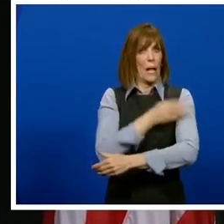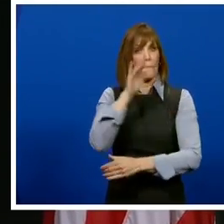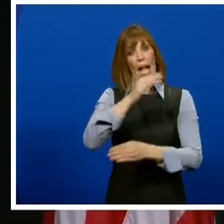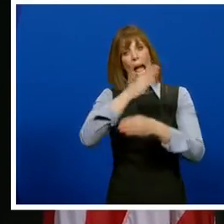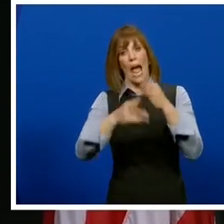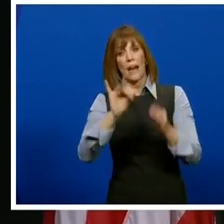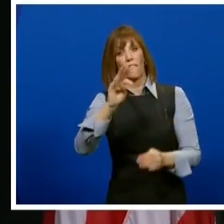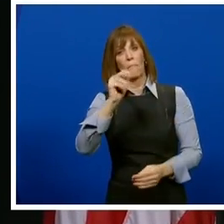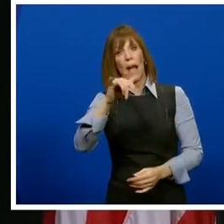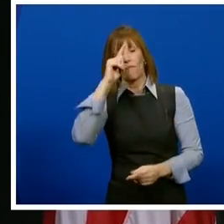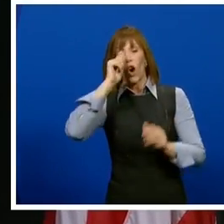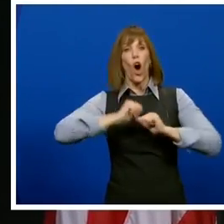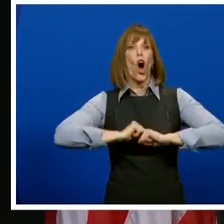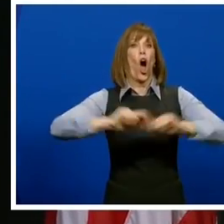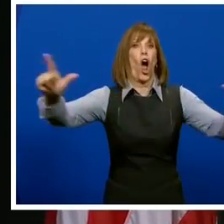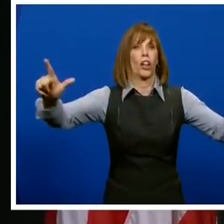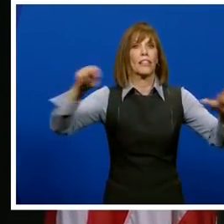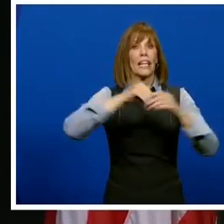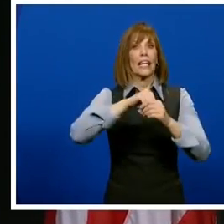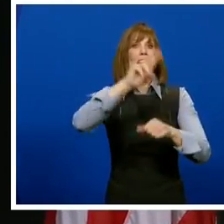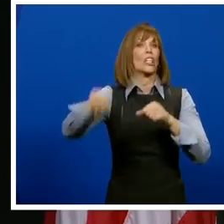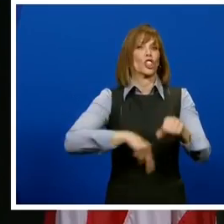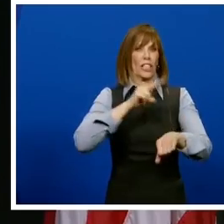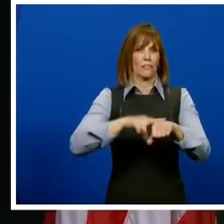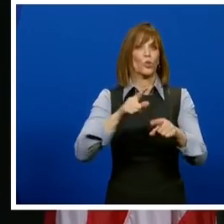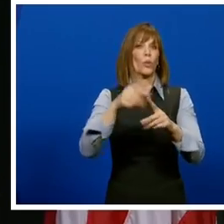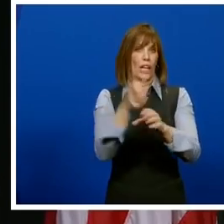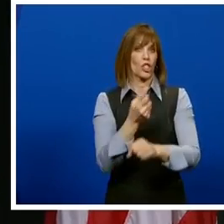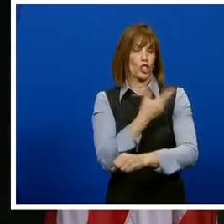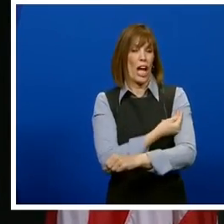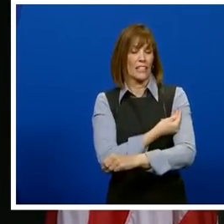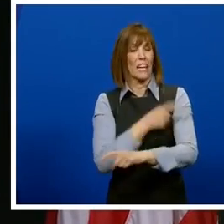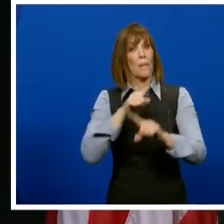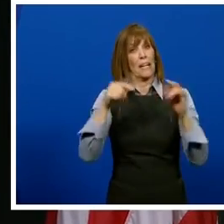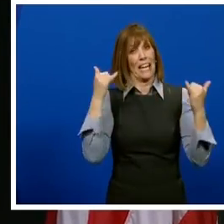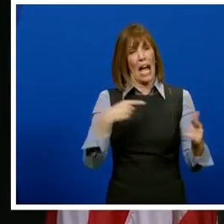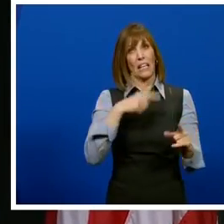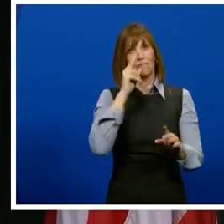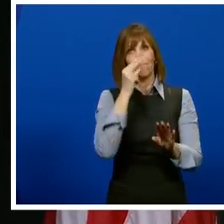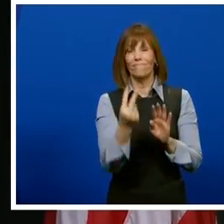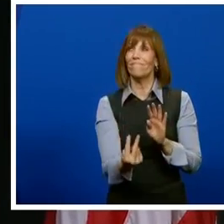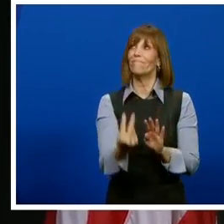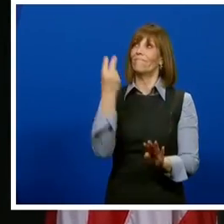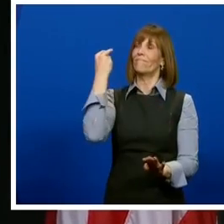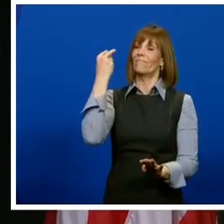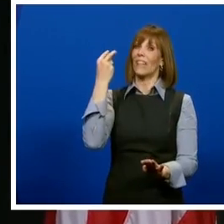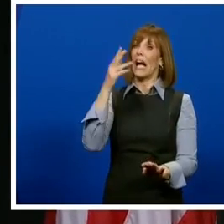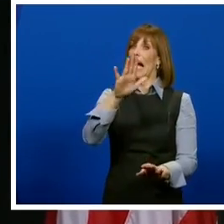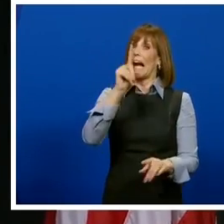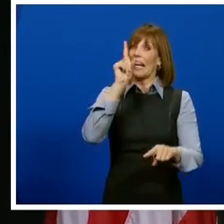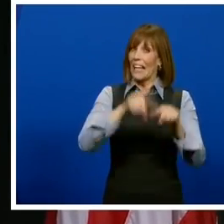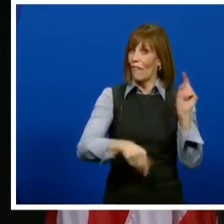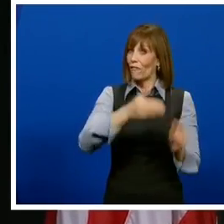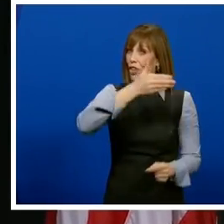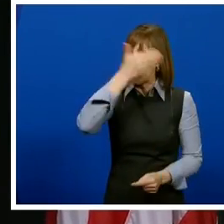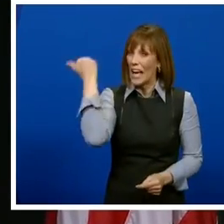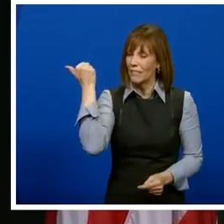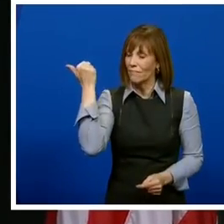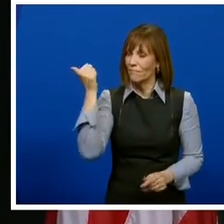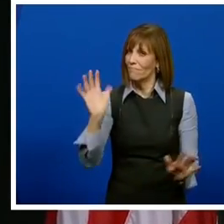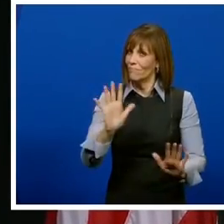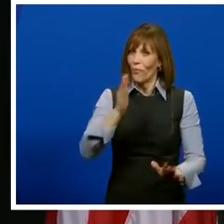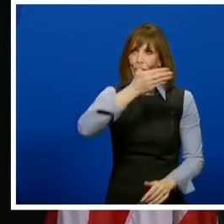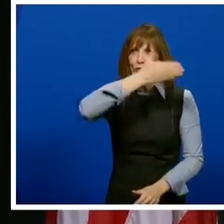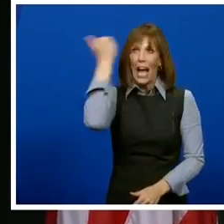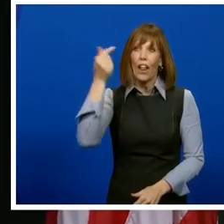of May for every adult nationwide. But as we reflect on this one-year anniversary, we cannot and should not